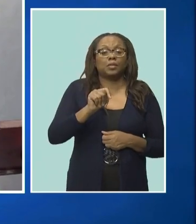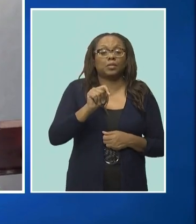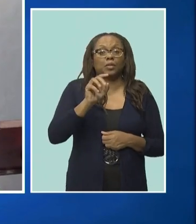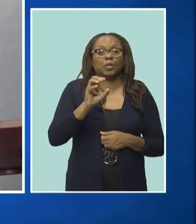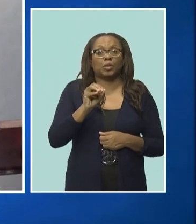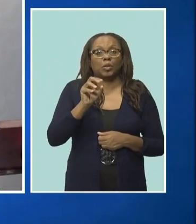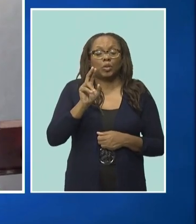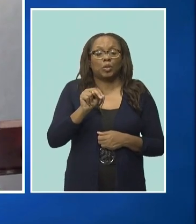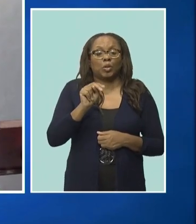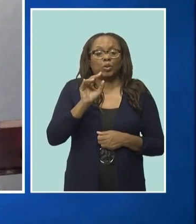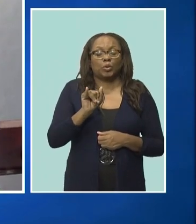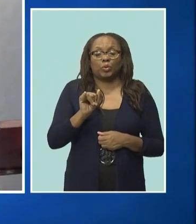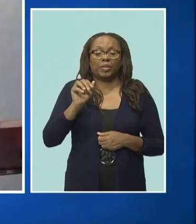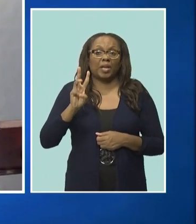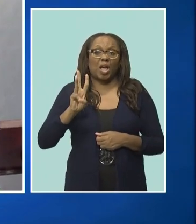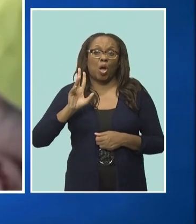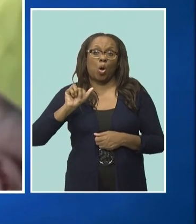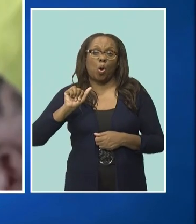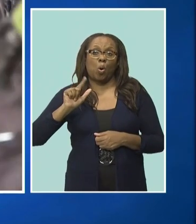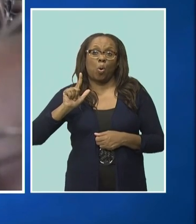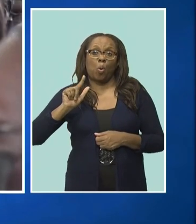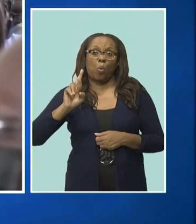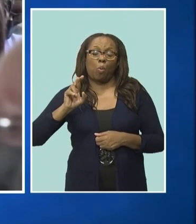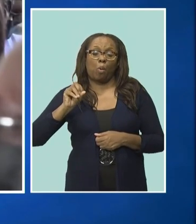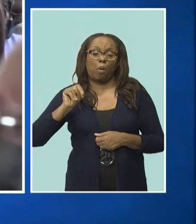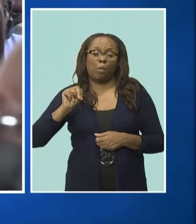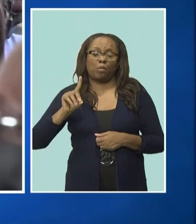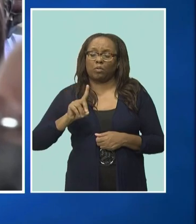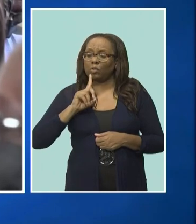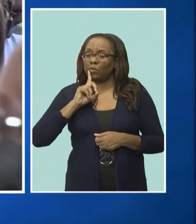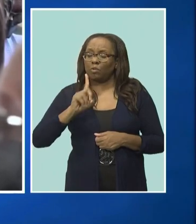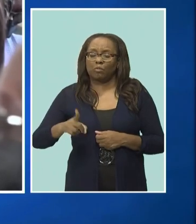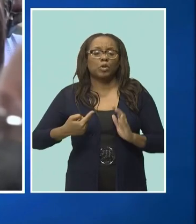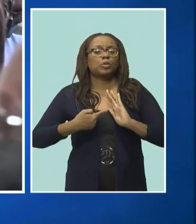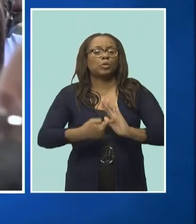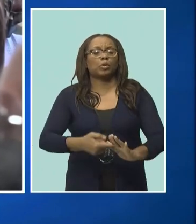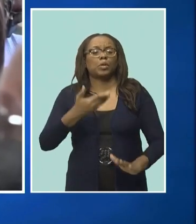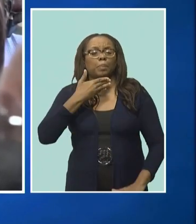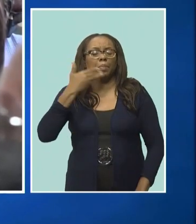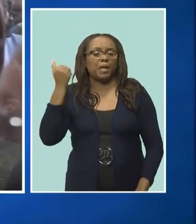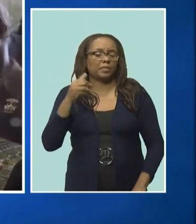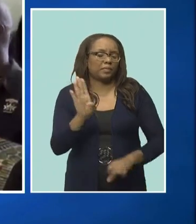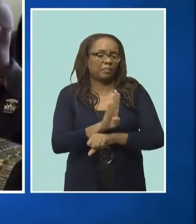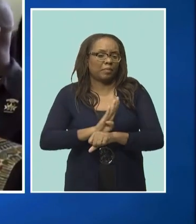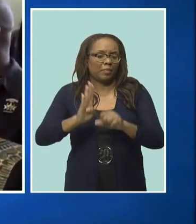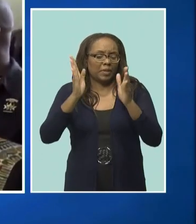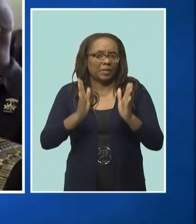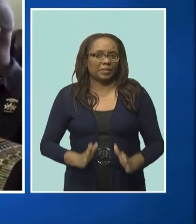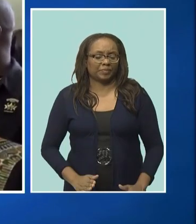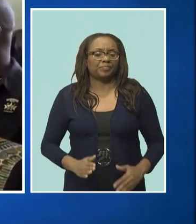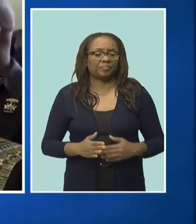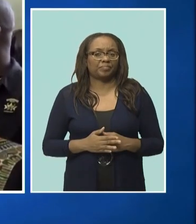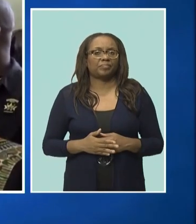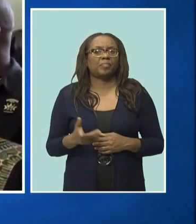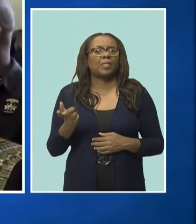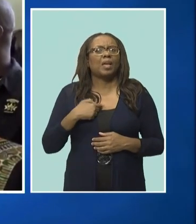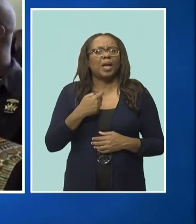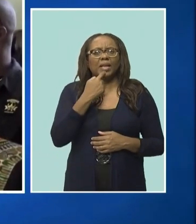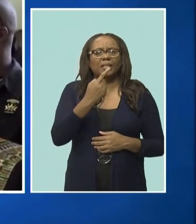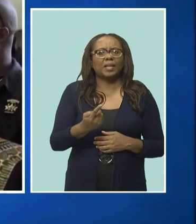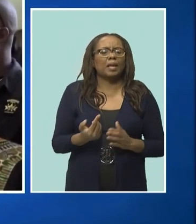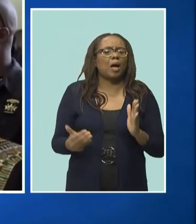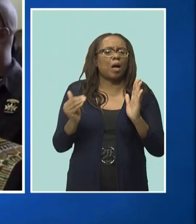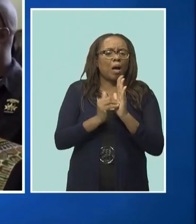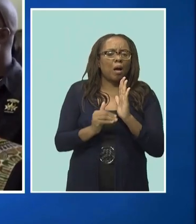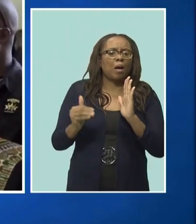really speaks to the very best of Barbadian endeavors. I dare say that and I've said this on a number of occasions,